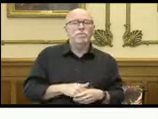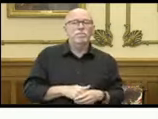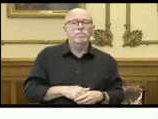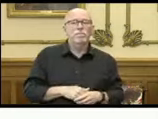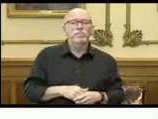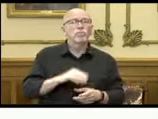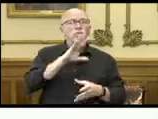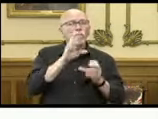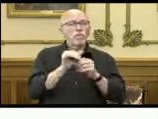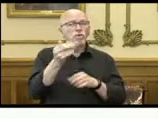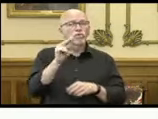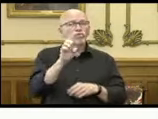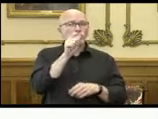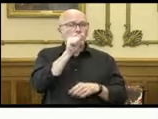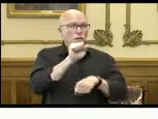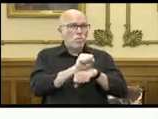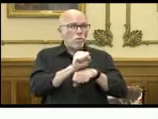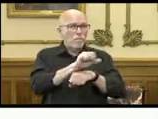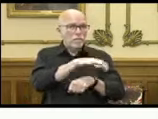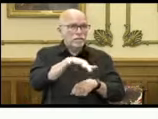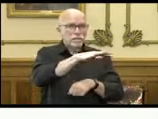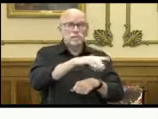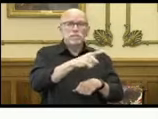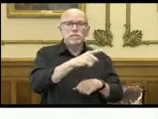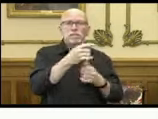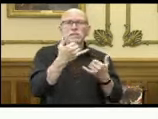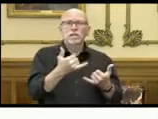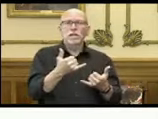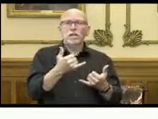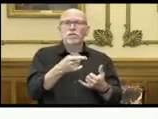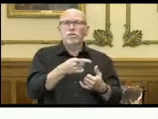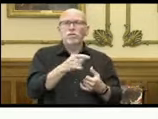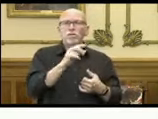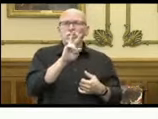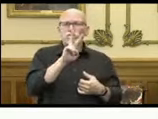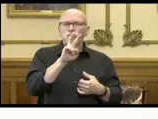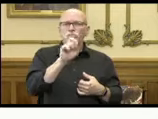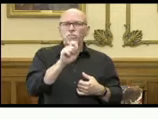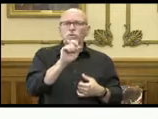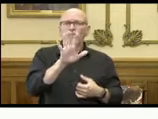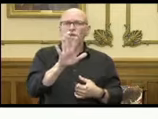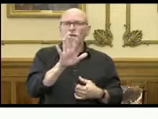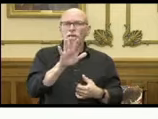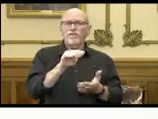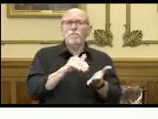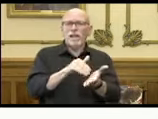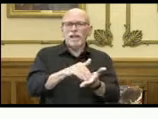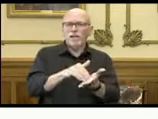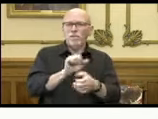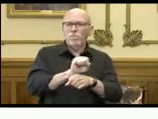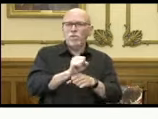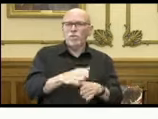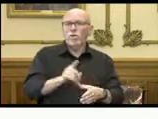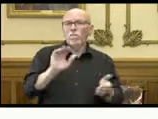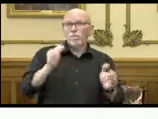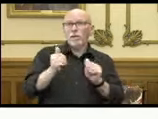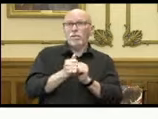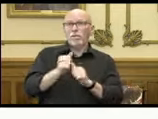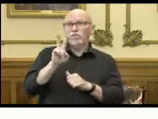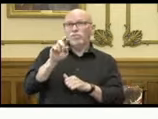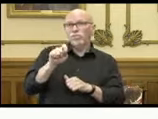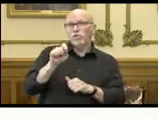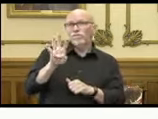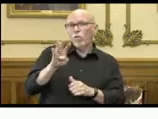Overall, June private employment stands at 2.5 million. That's up from 2